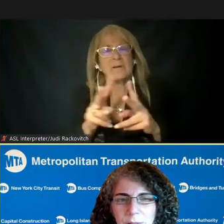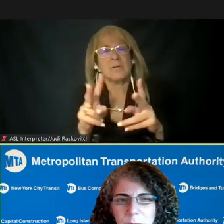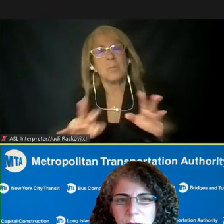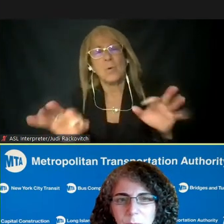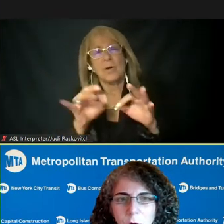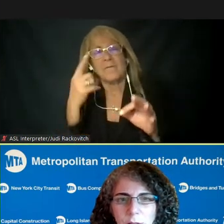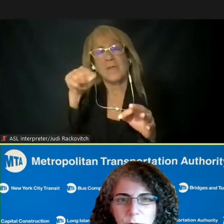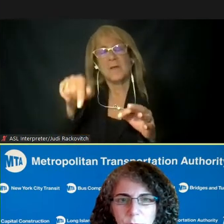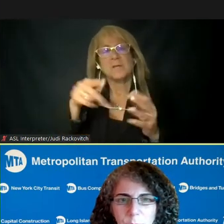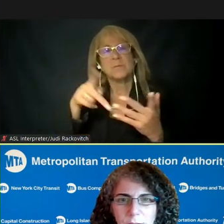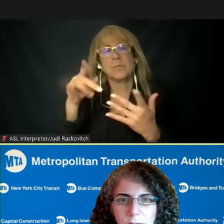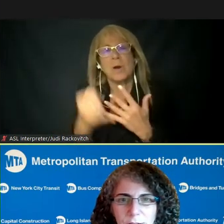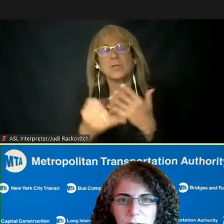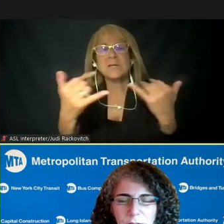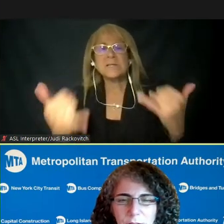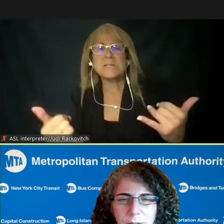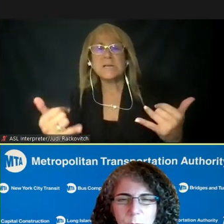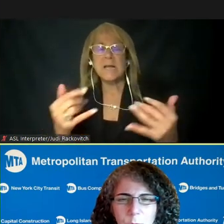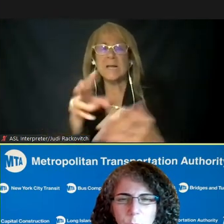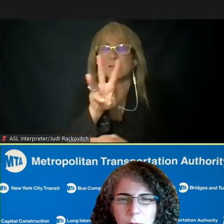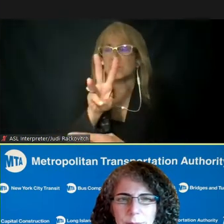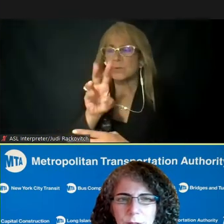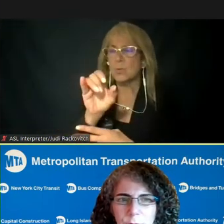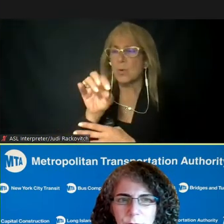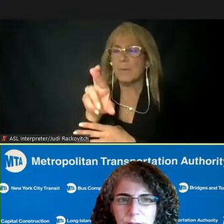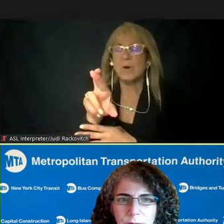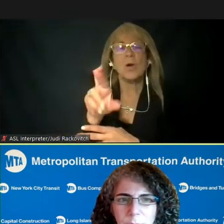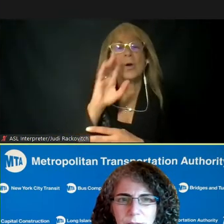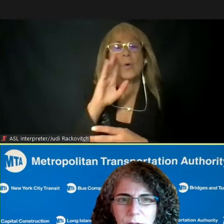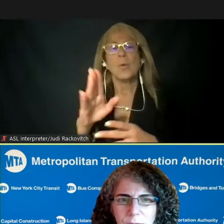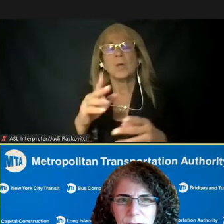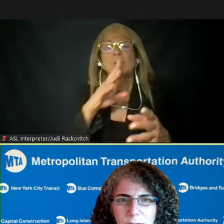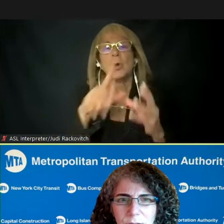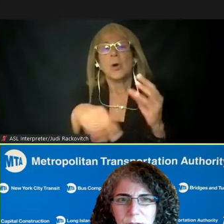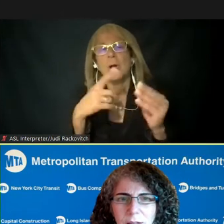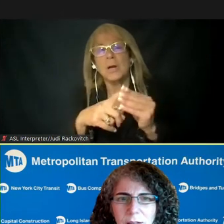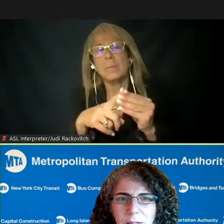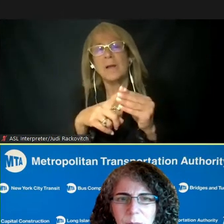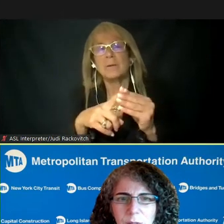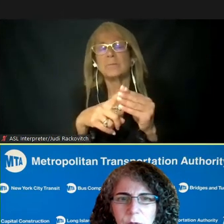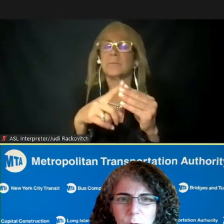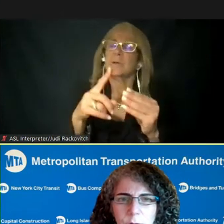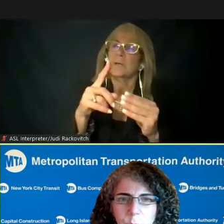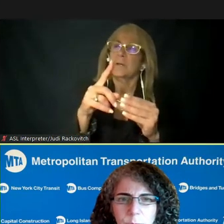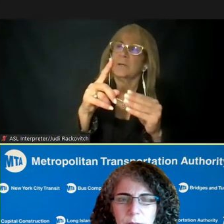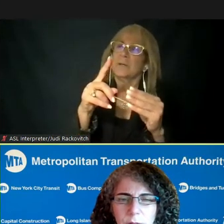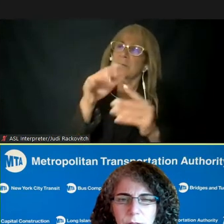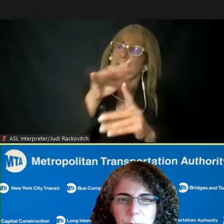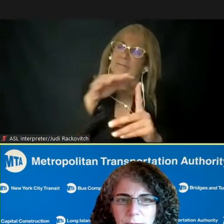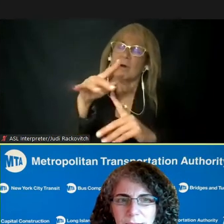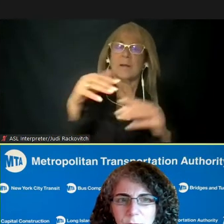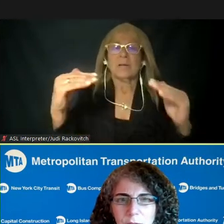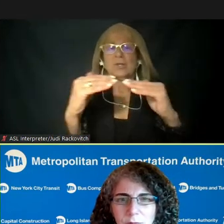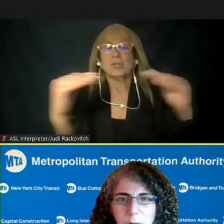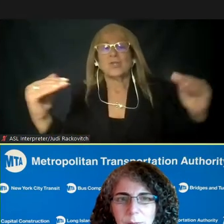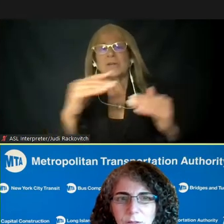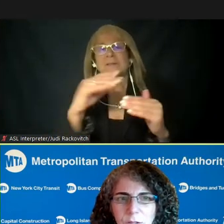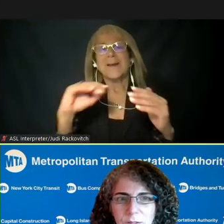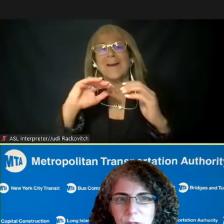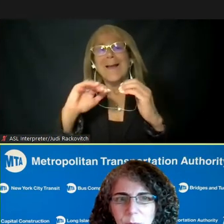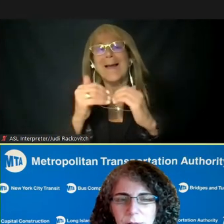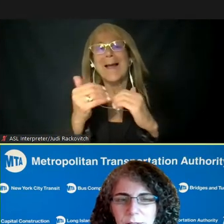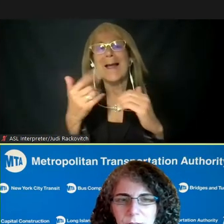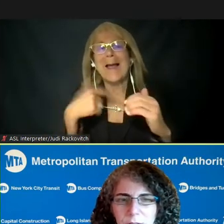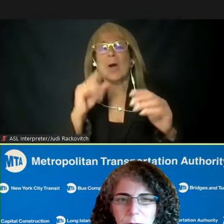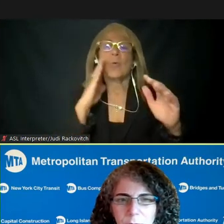we'll be spending some time walking you through the project, the federal requirements to address environmental justice, and some of the tools we'll be using to engage with environmental